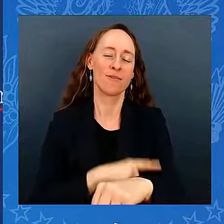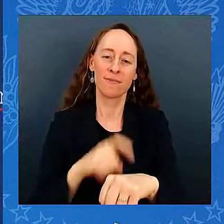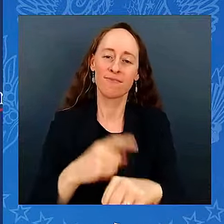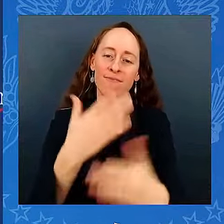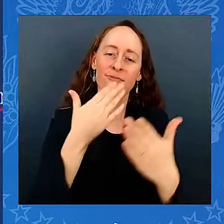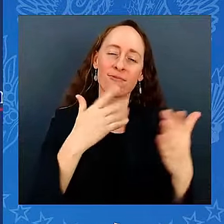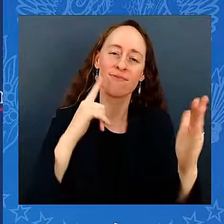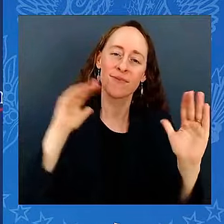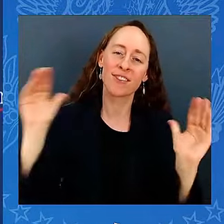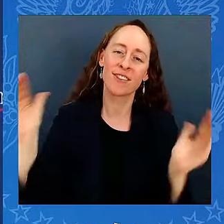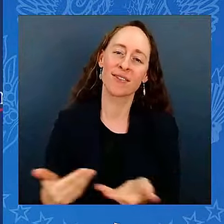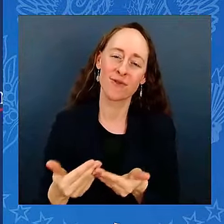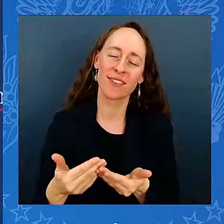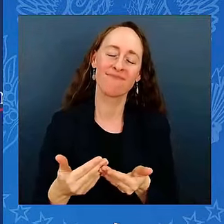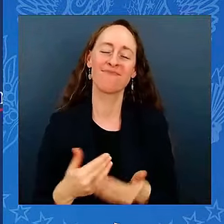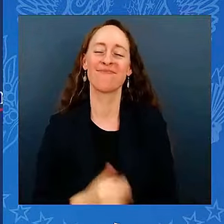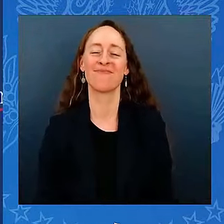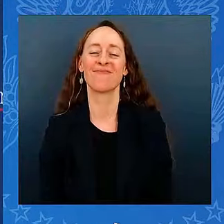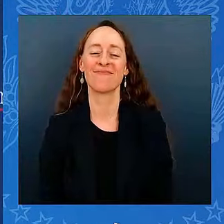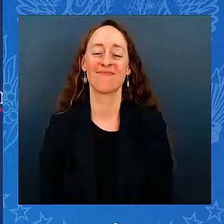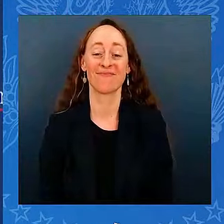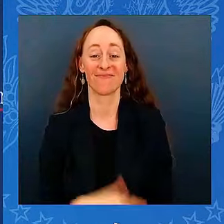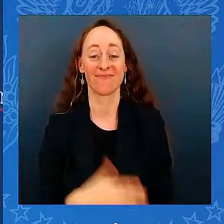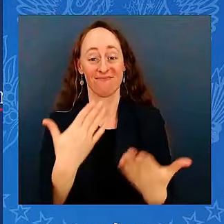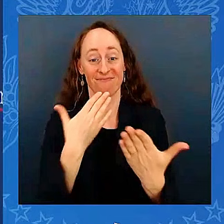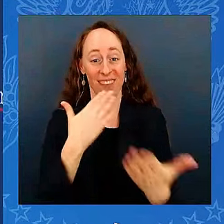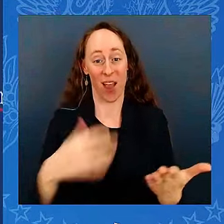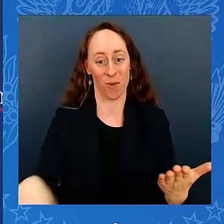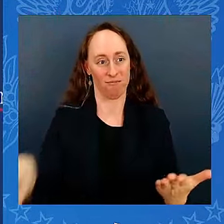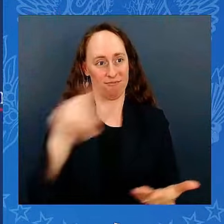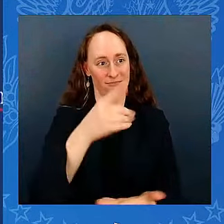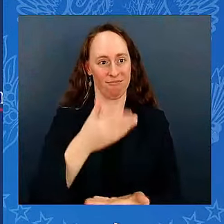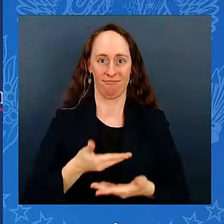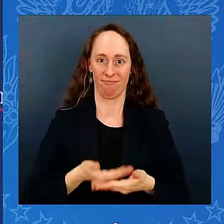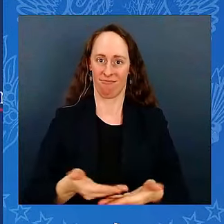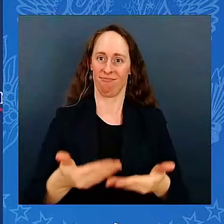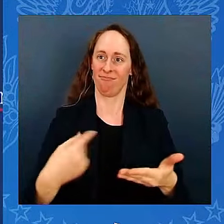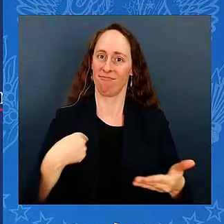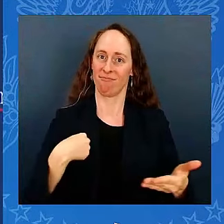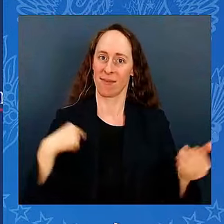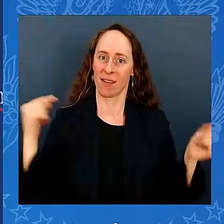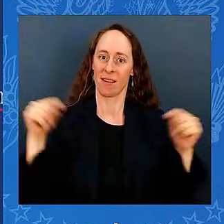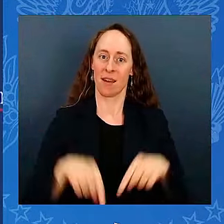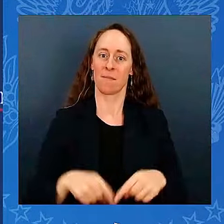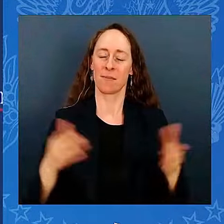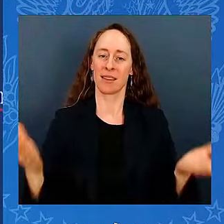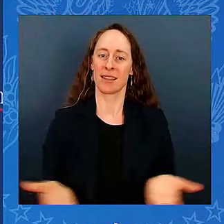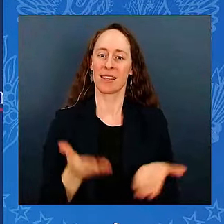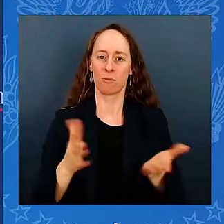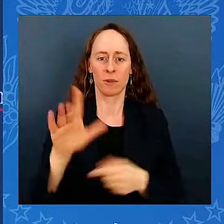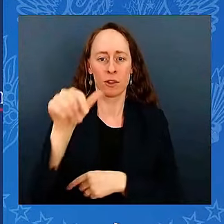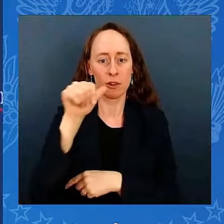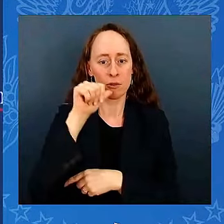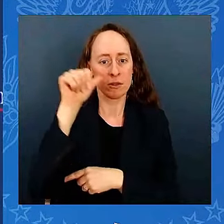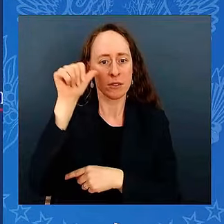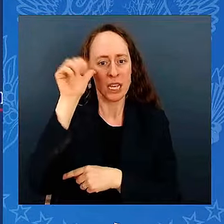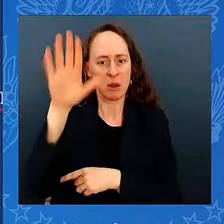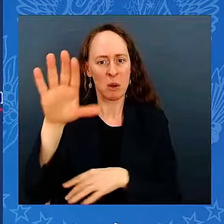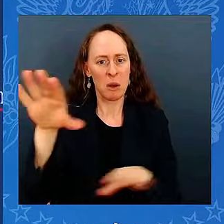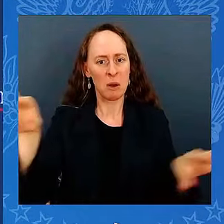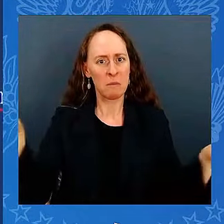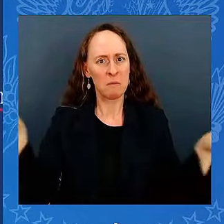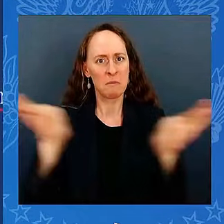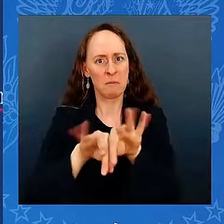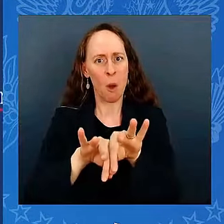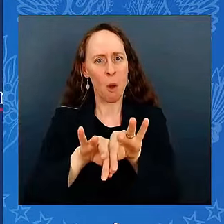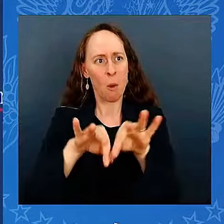for being here and allowing me to be here. Yesterday was an important day for the country, in my view. Two and a half years after the Federal Reserve began